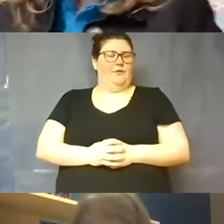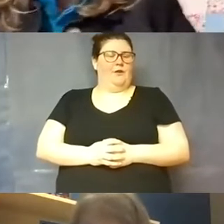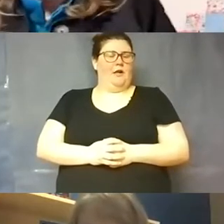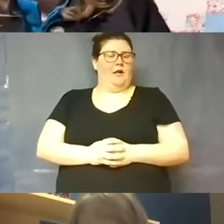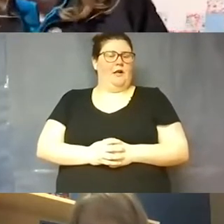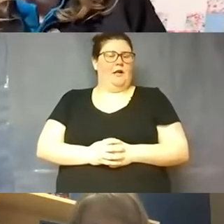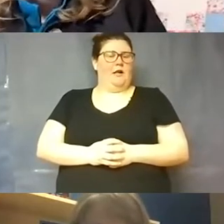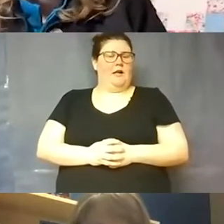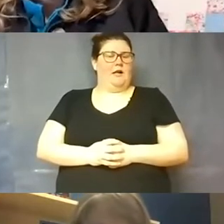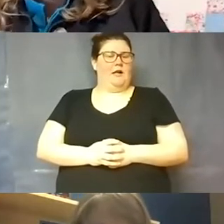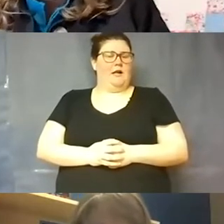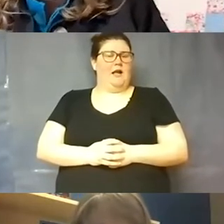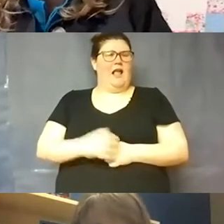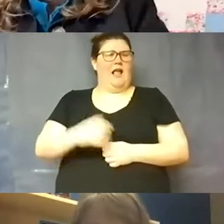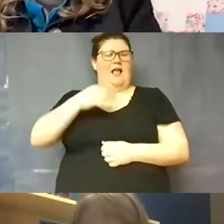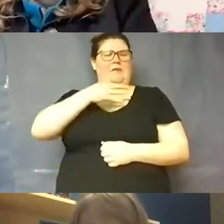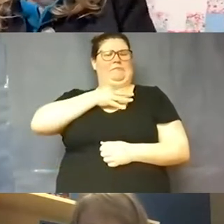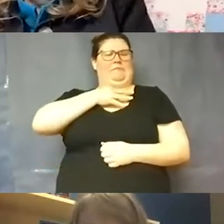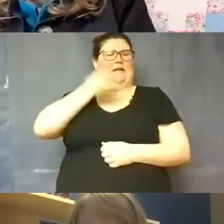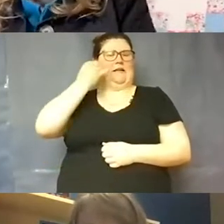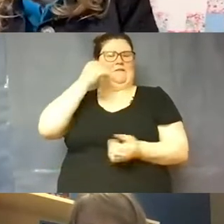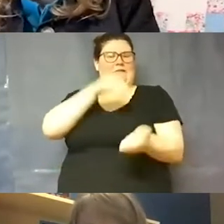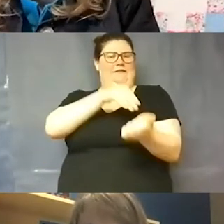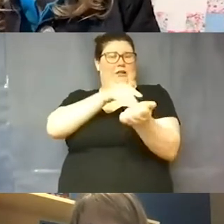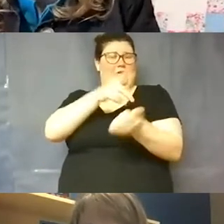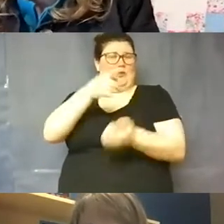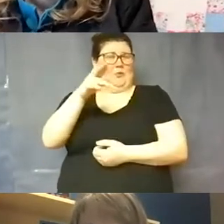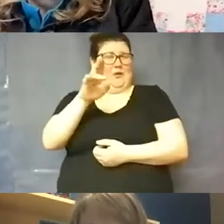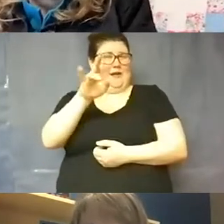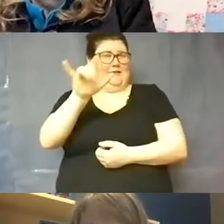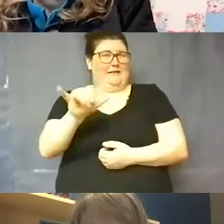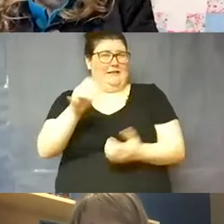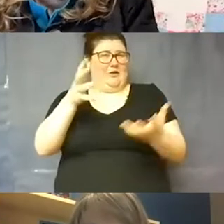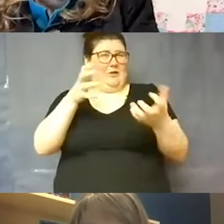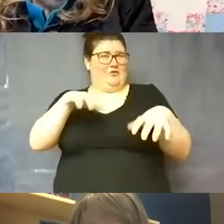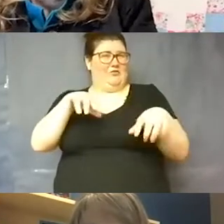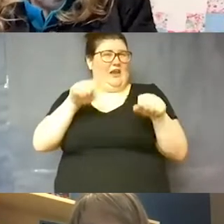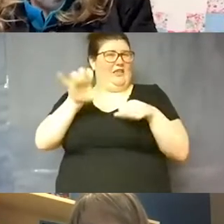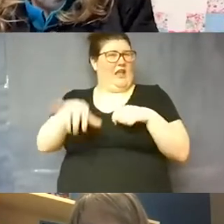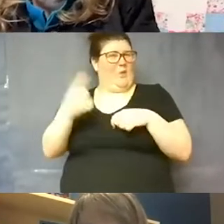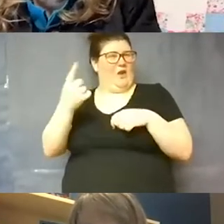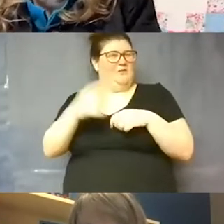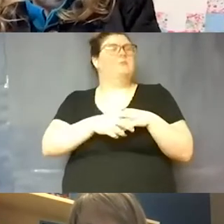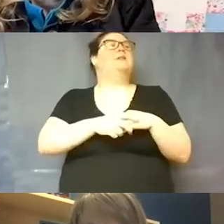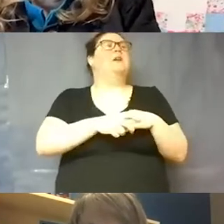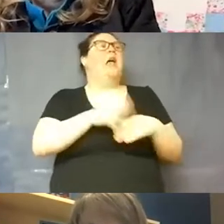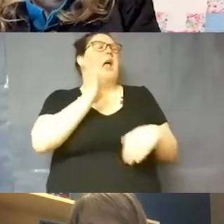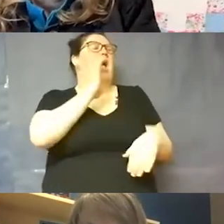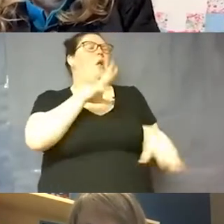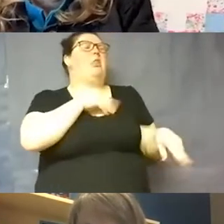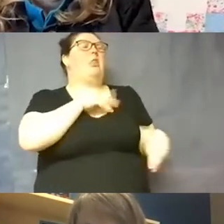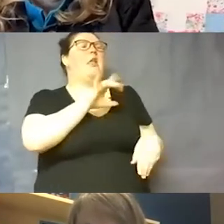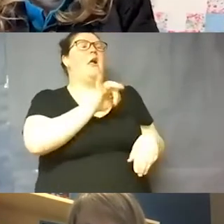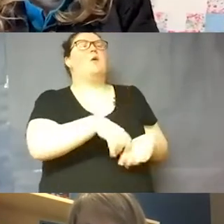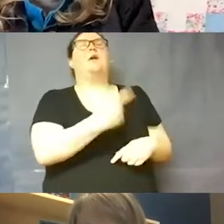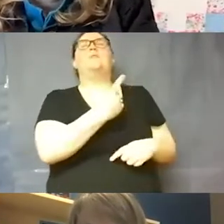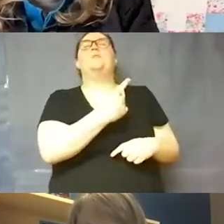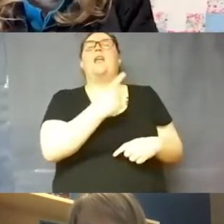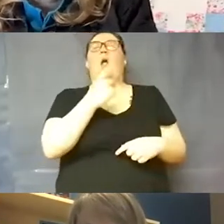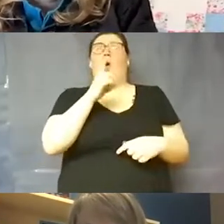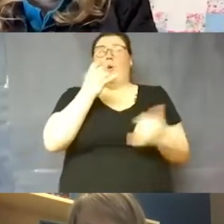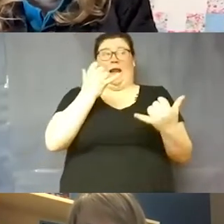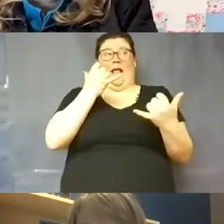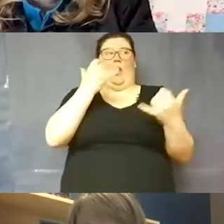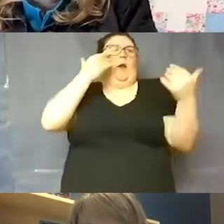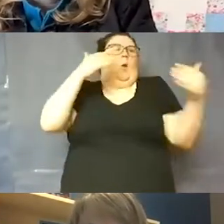So I'm wondering if Dr. Presley, if you want to take that one? Yeah, I'll take that one. So right now, we really don't know. We don't know